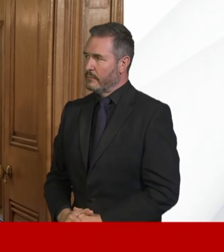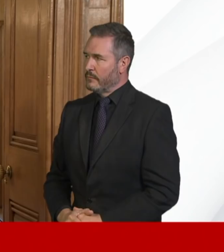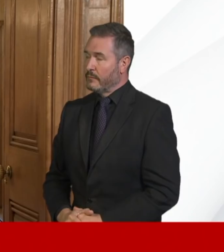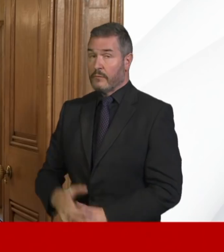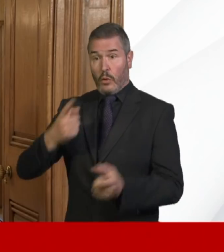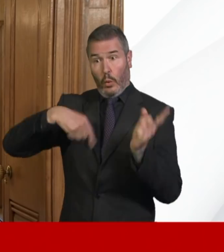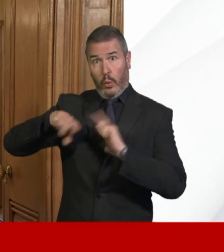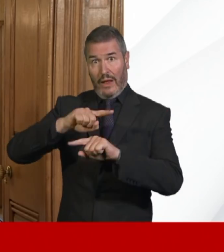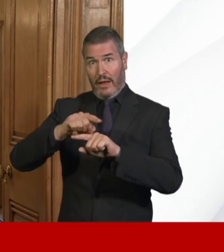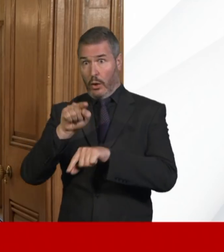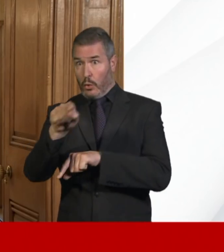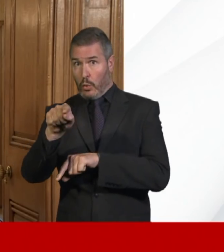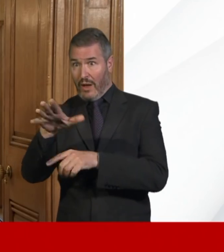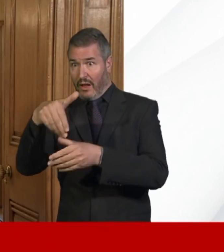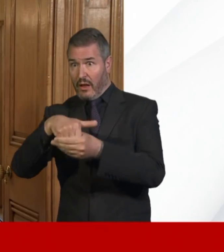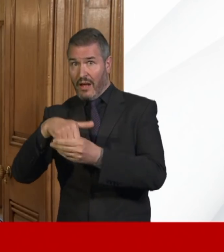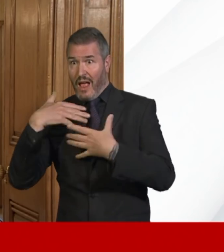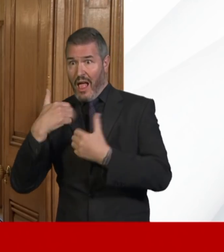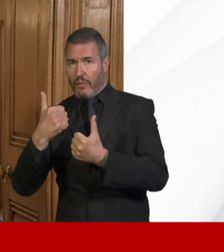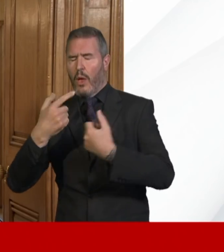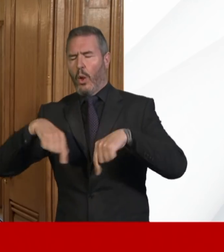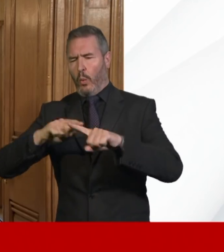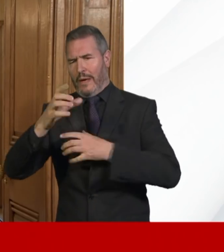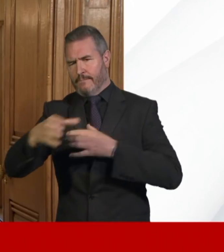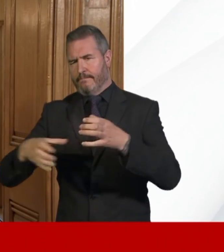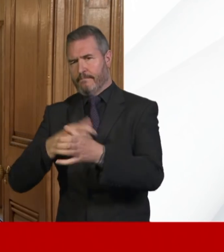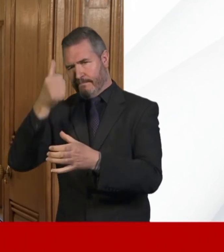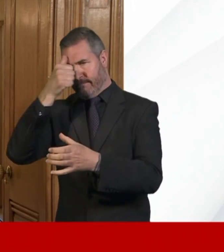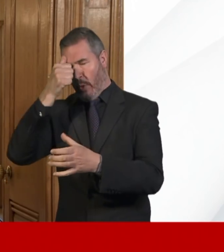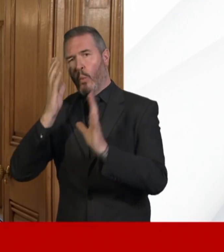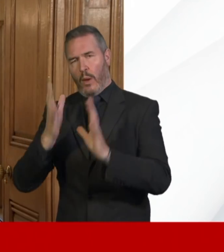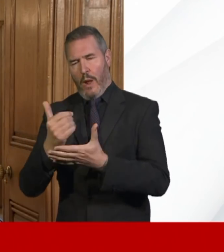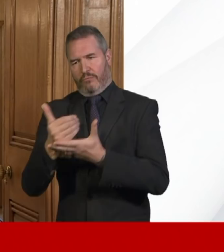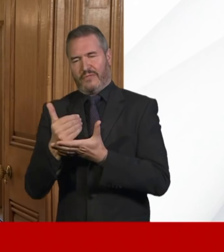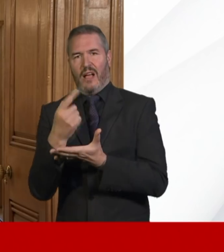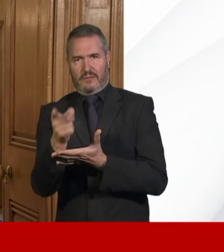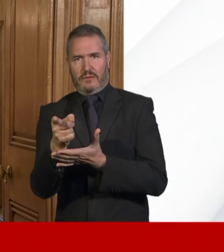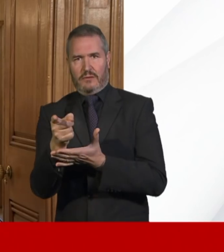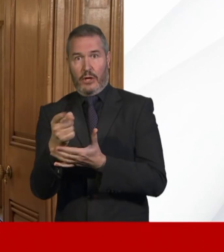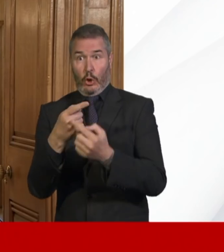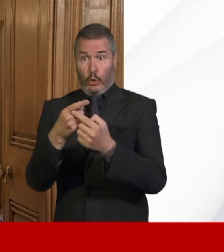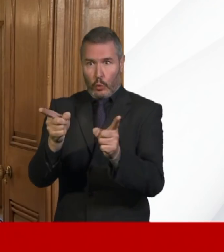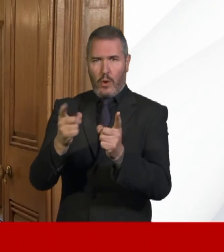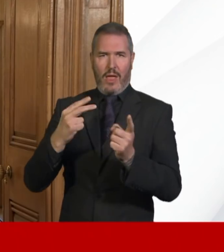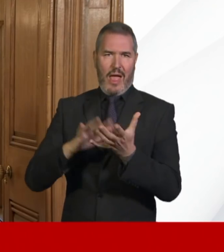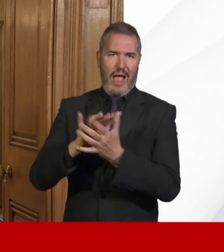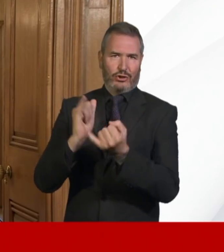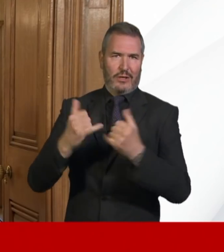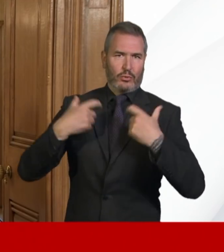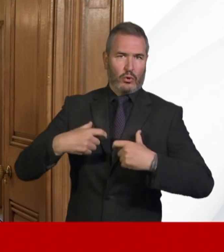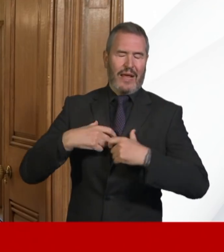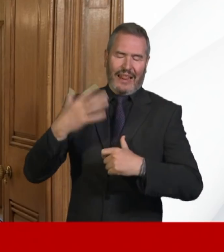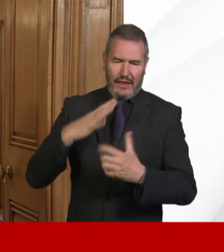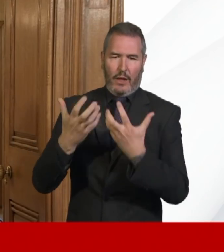understand. We And we will not stop until we have got you the equipment that you need.